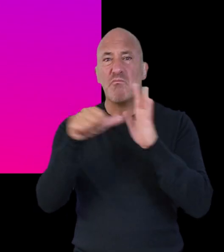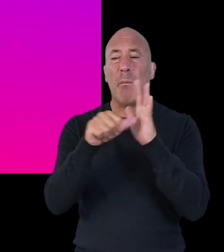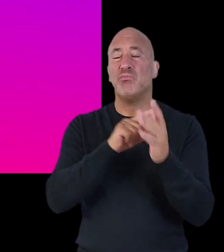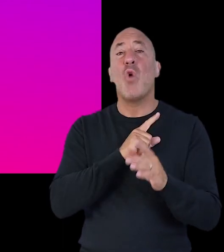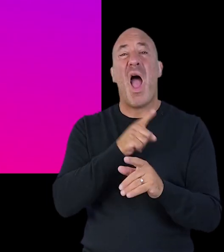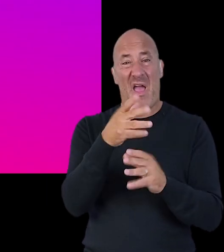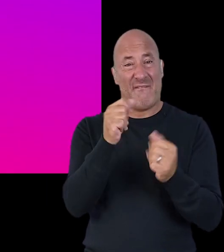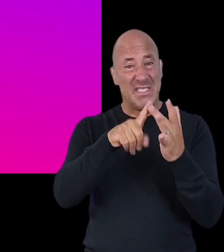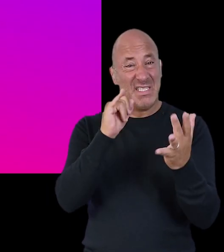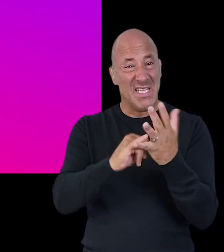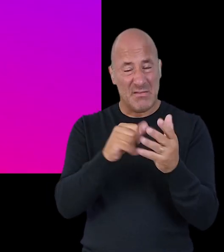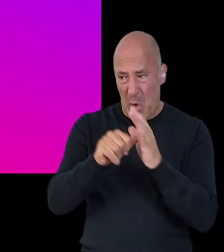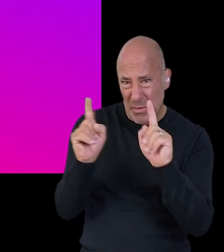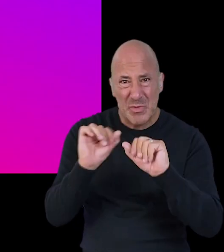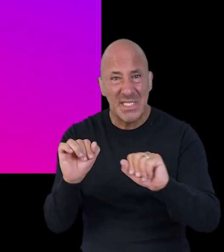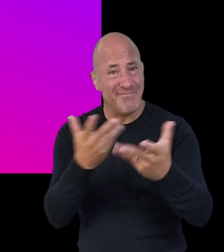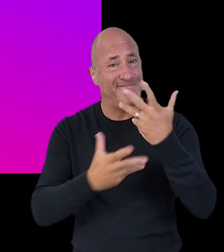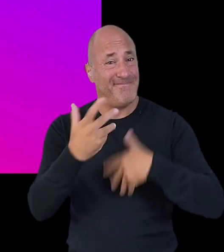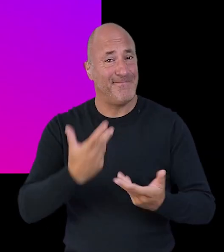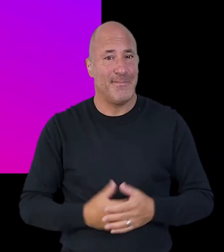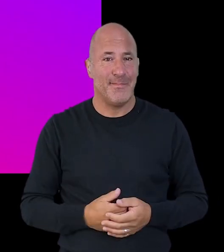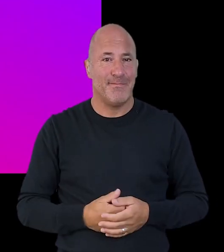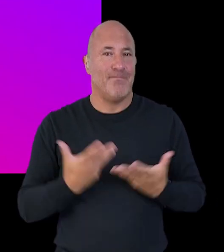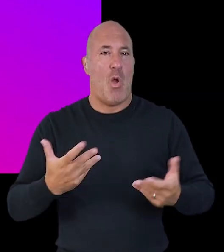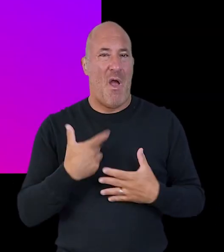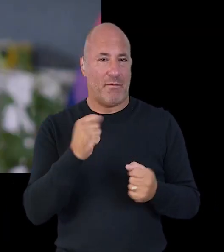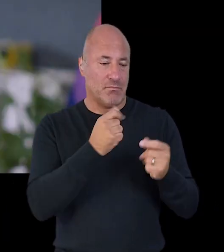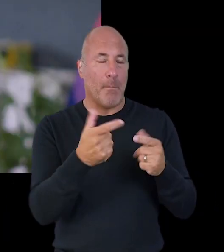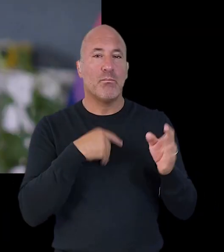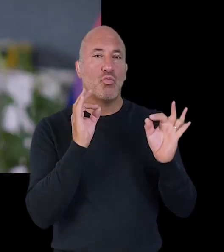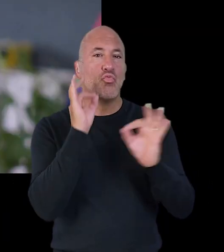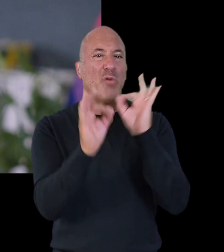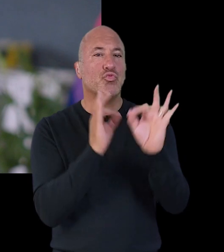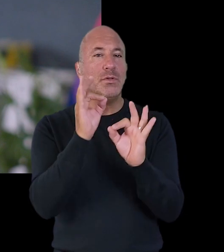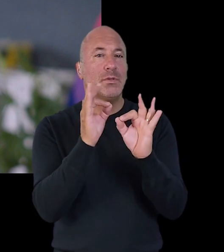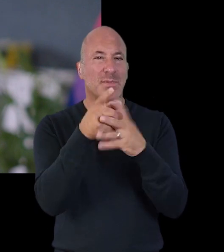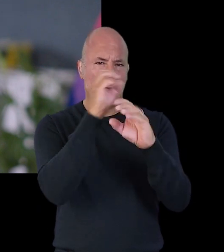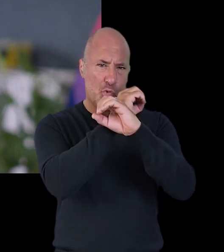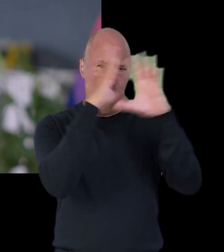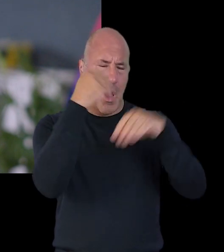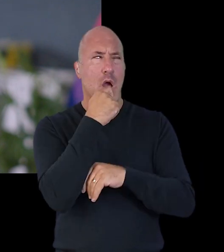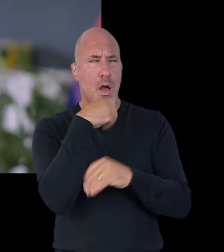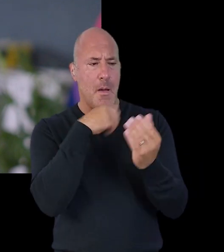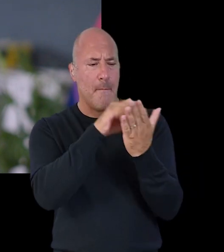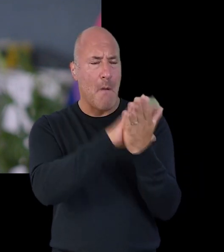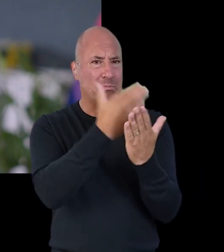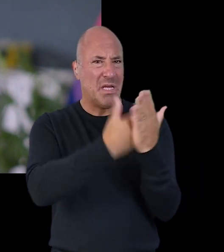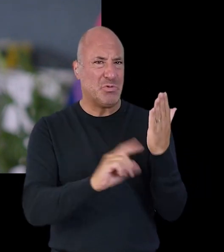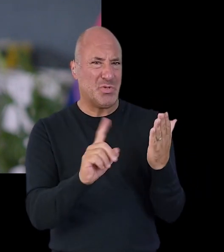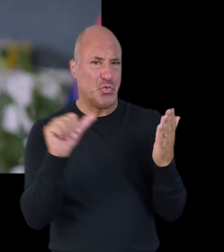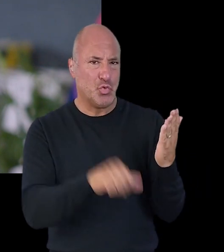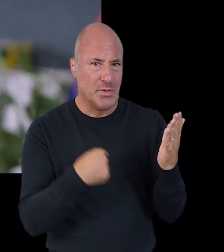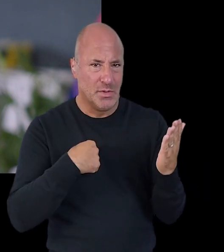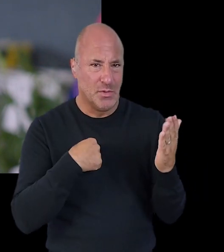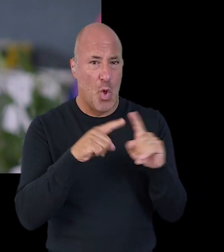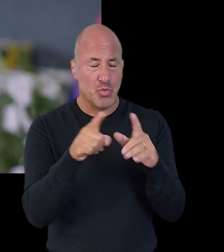country of origin and any problems that you may have experienced because you are intersex we will now go through some questions to help